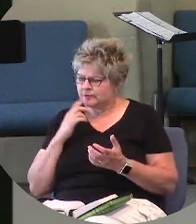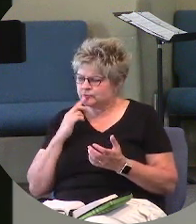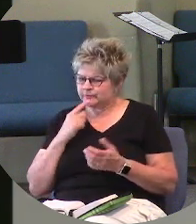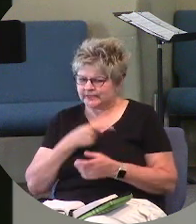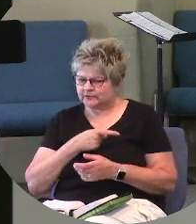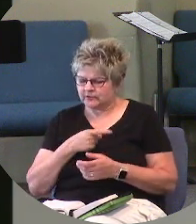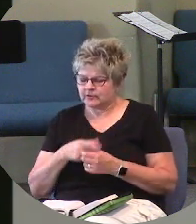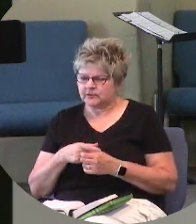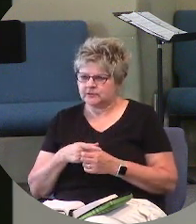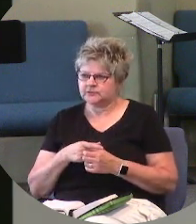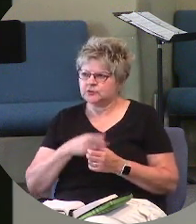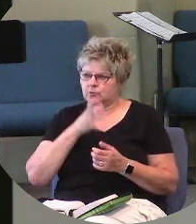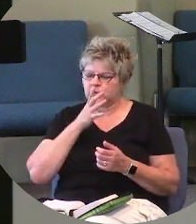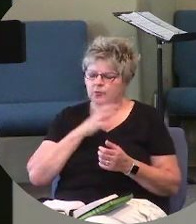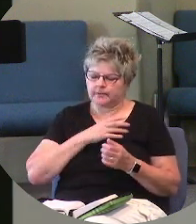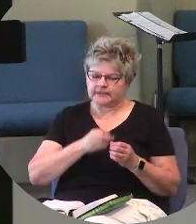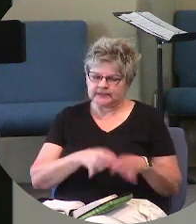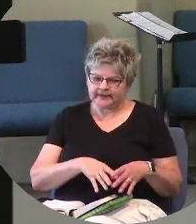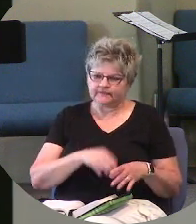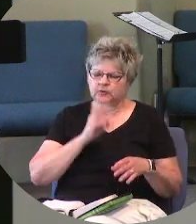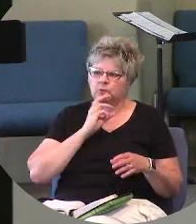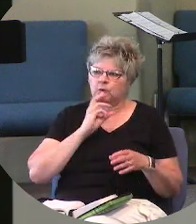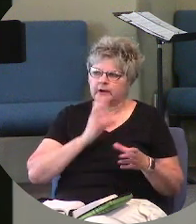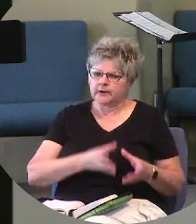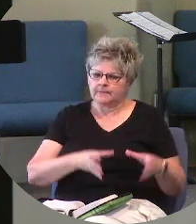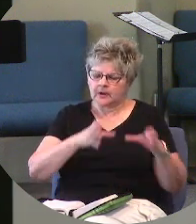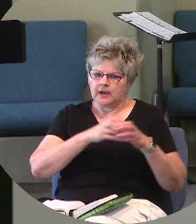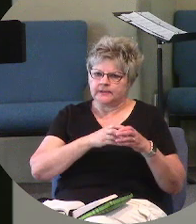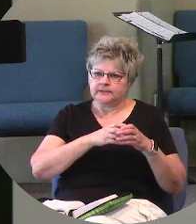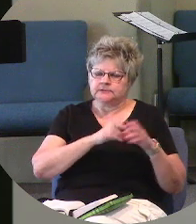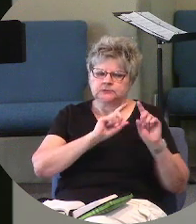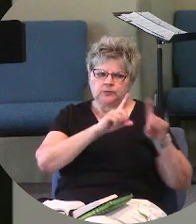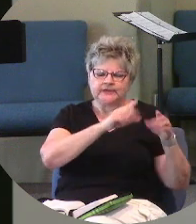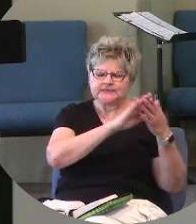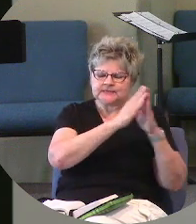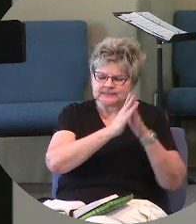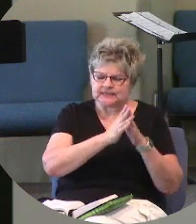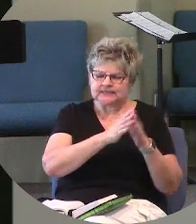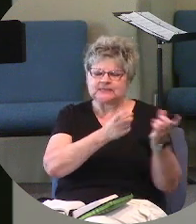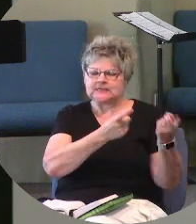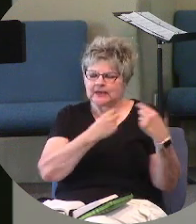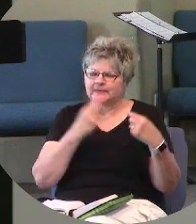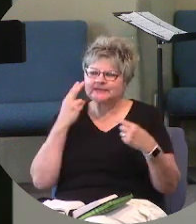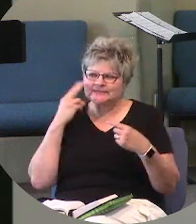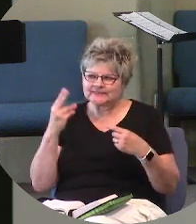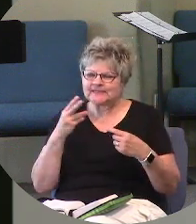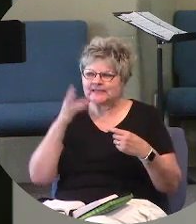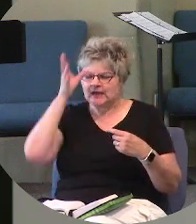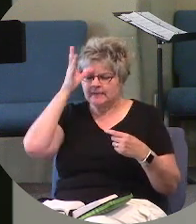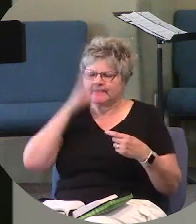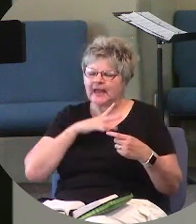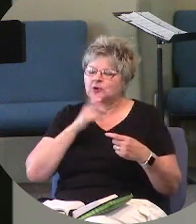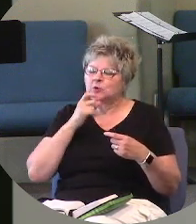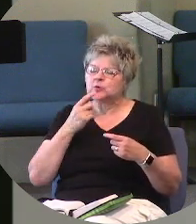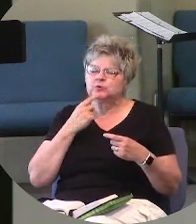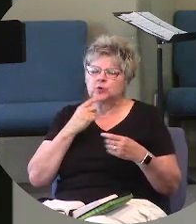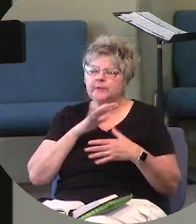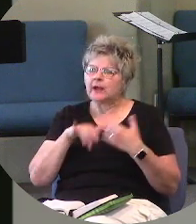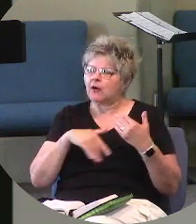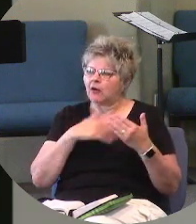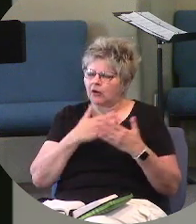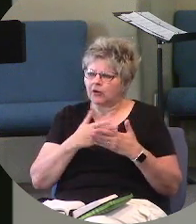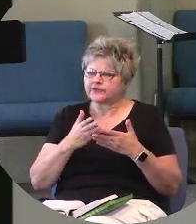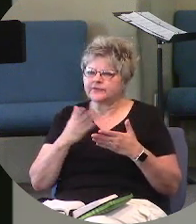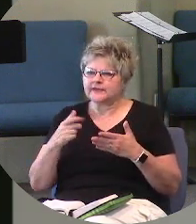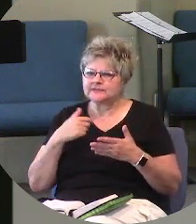So the woman left her water pot and went into the city and said to the men, come and see a man who told me all the things